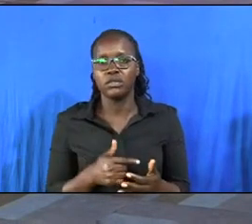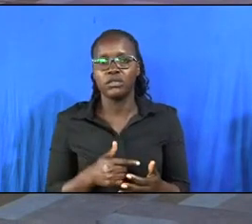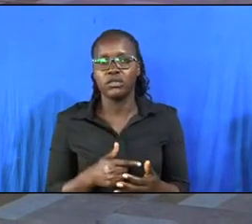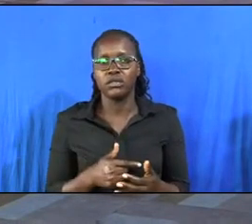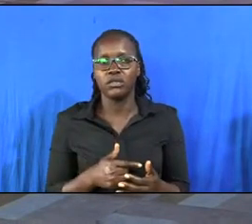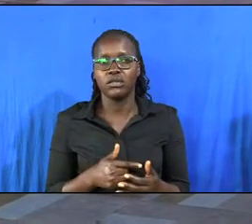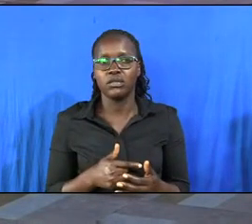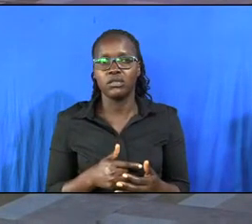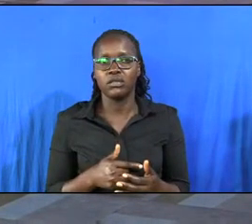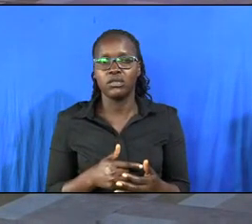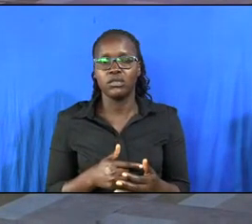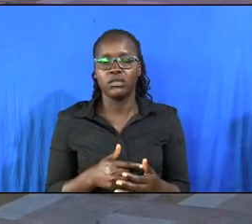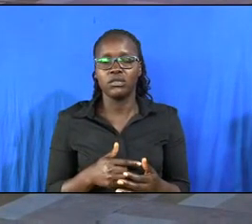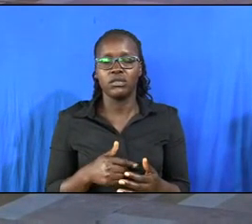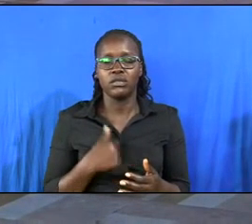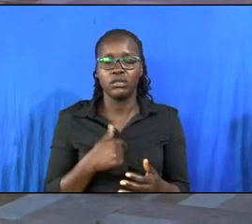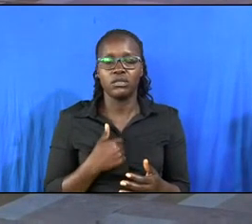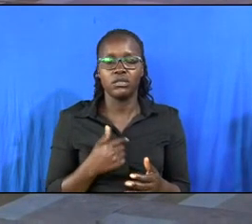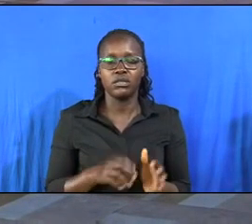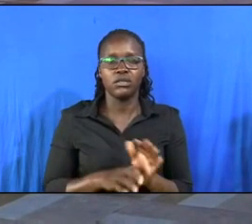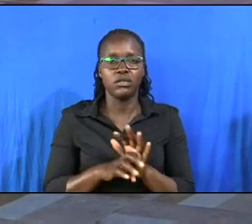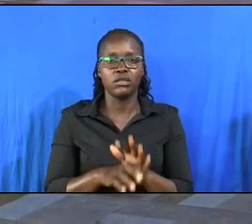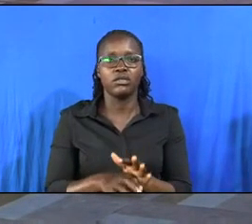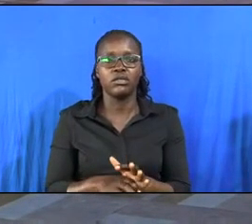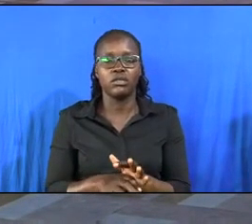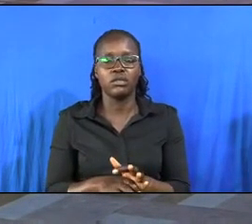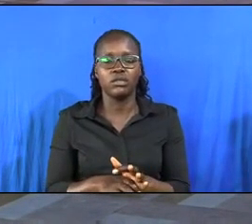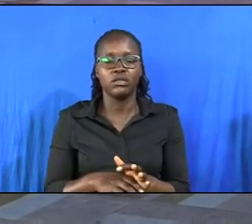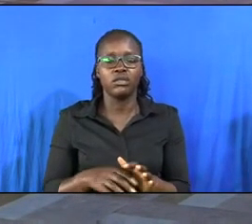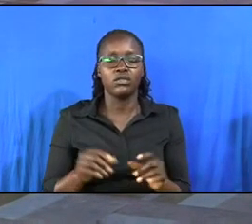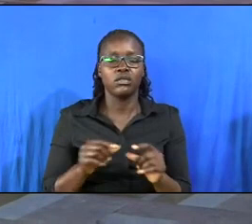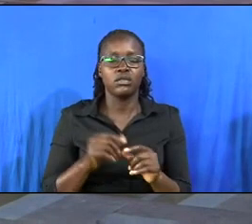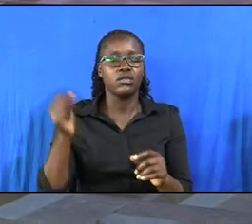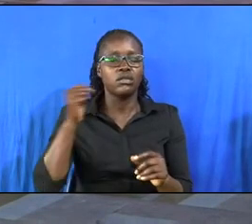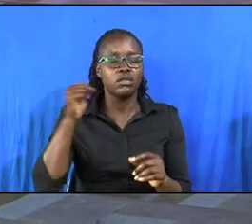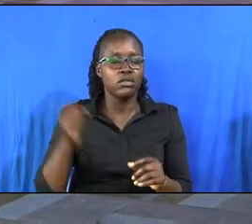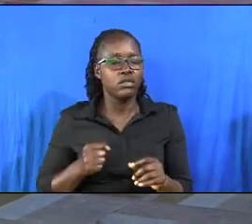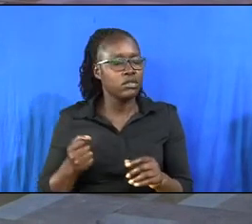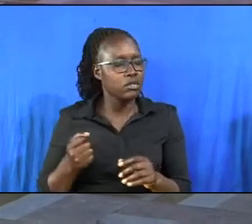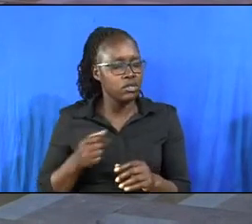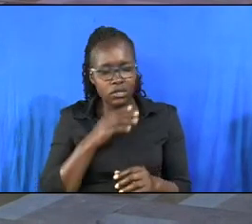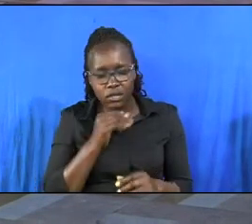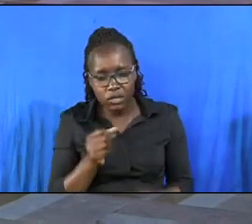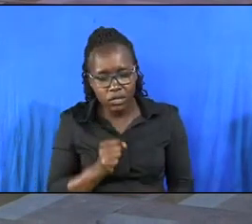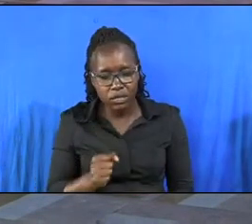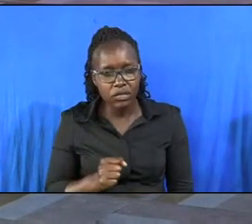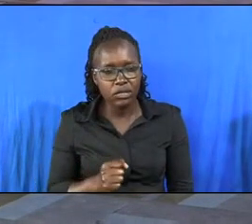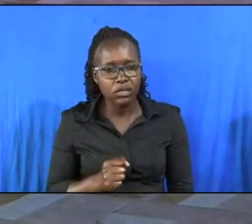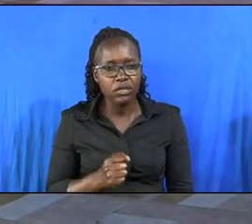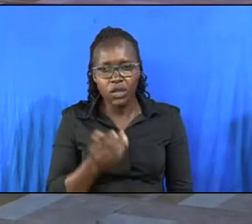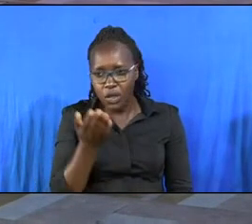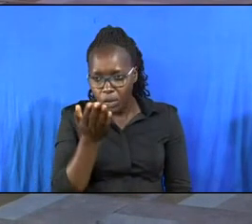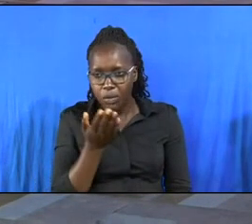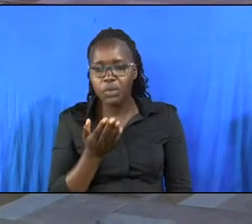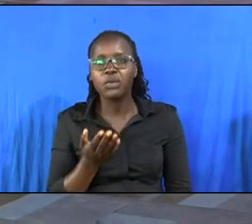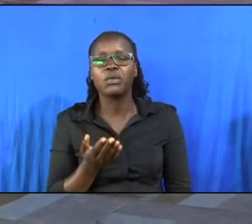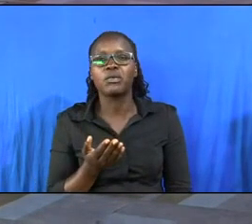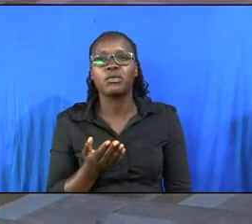if I use myself, for example, my great grandfather was a witch doctor.